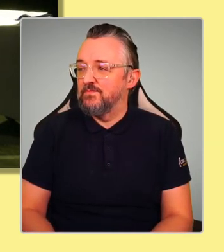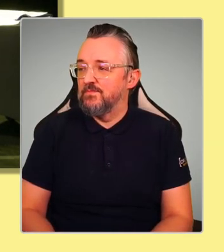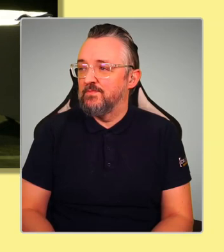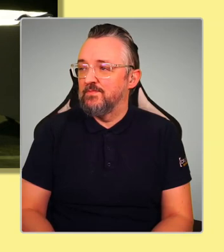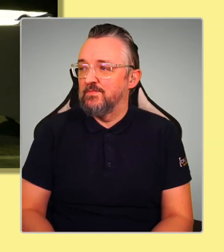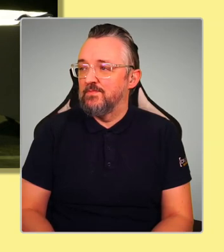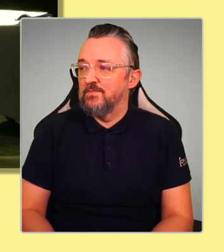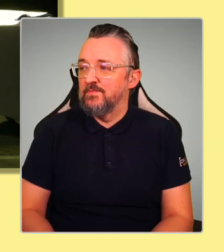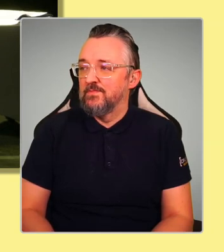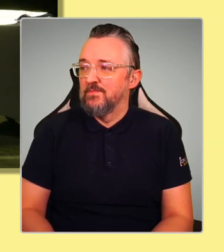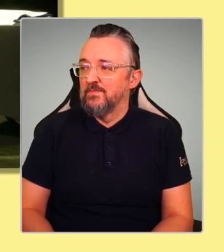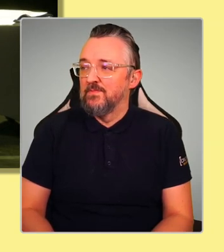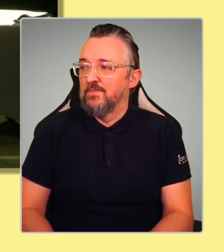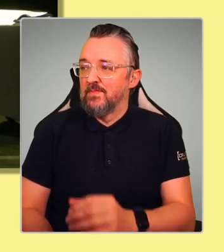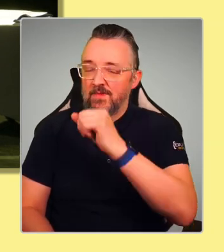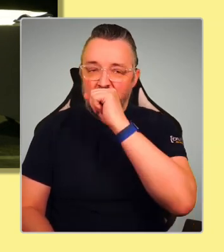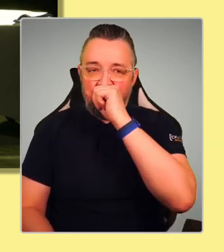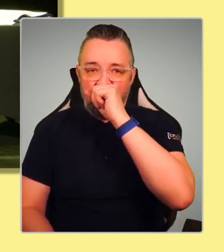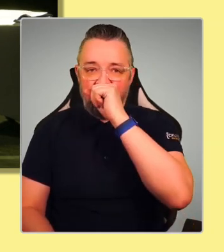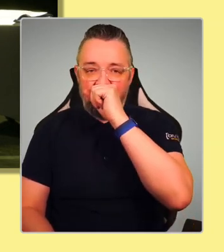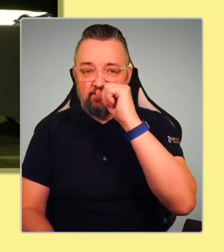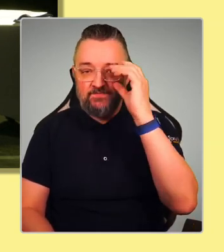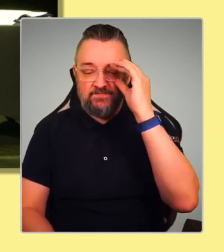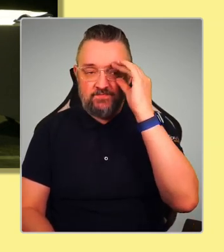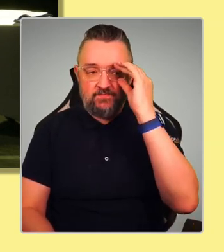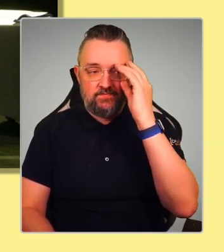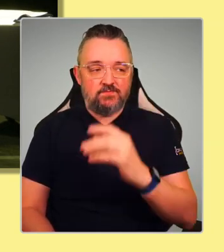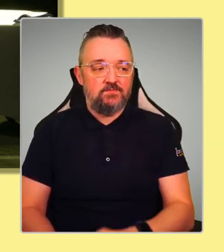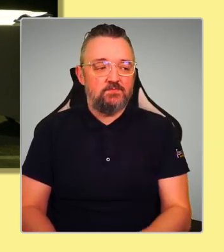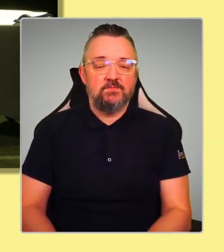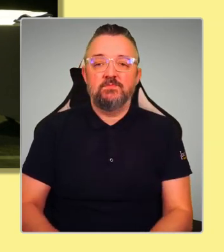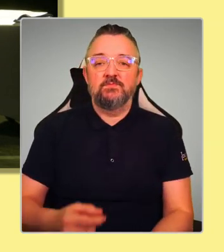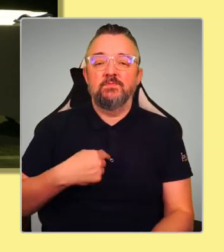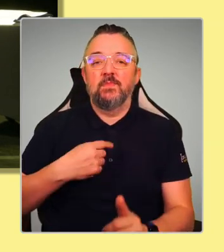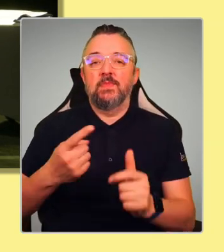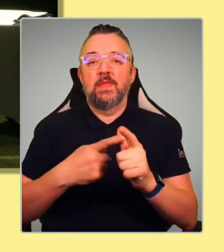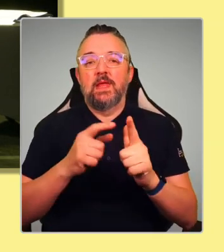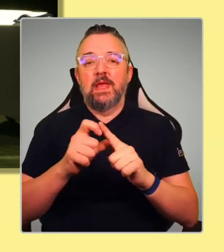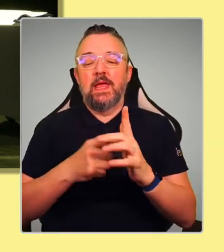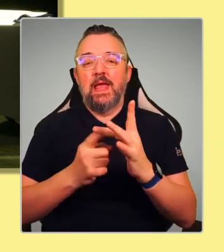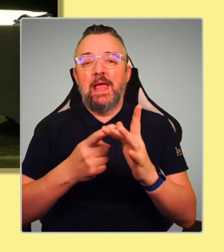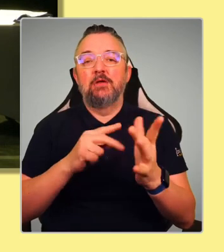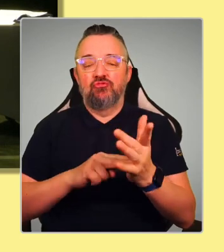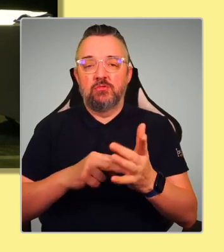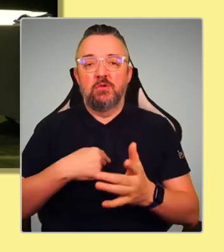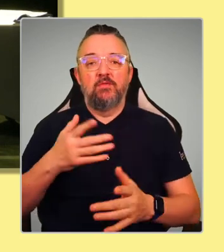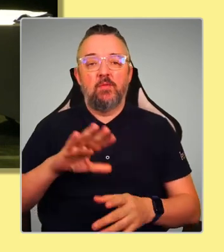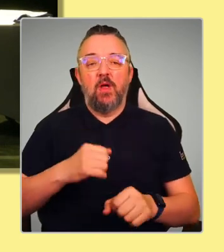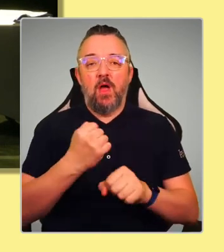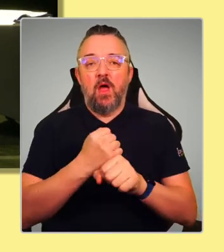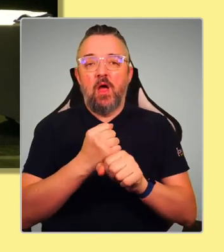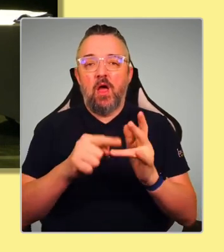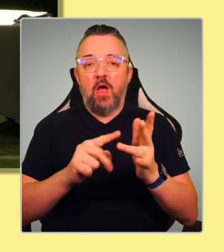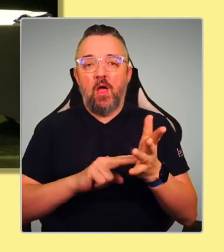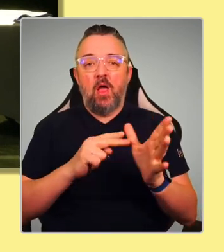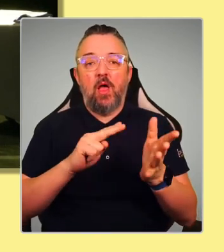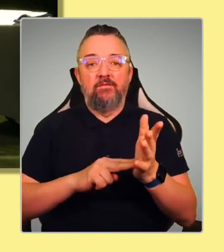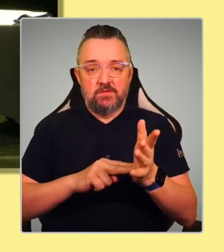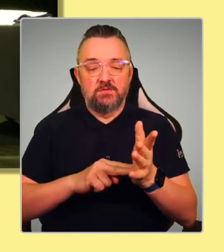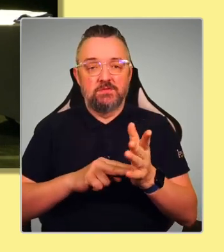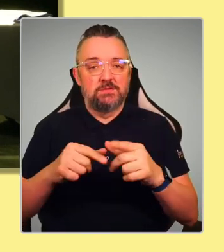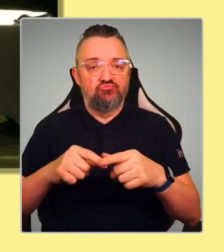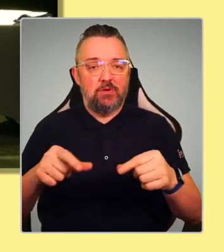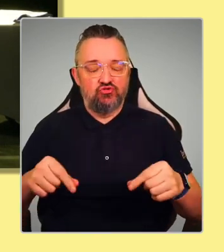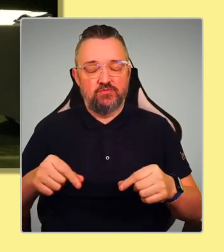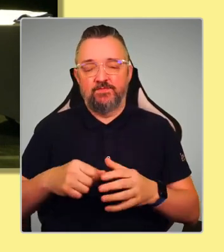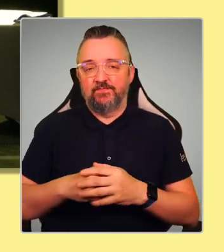There you go. Thank you. So I'm Adrian and I'm from the Govan Kingston branch. So my question's about the